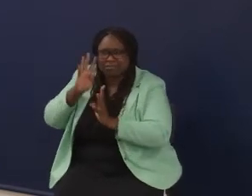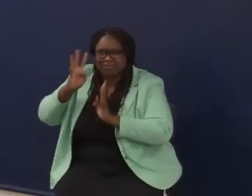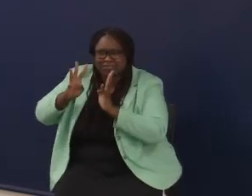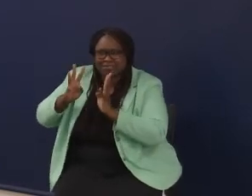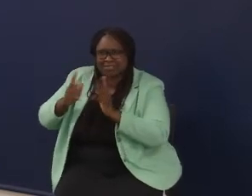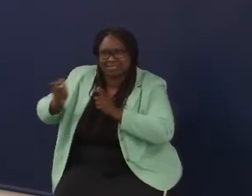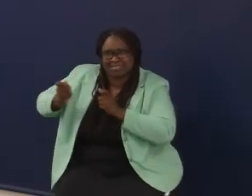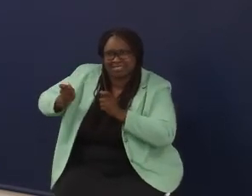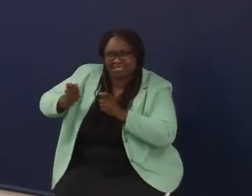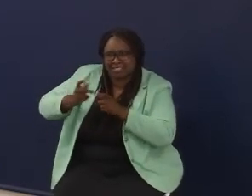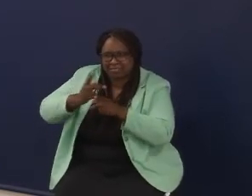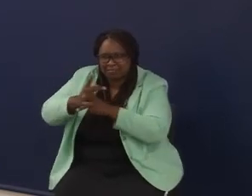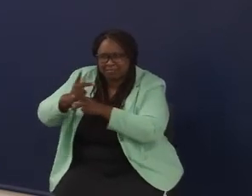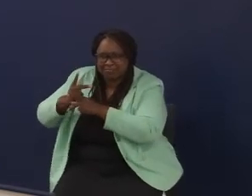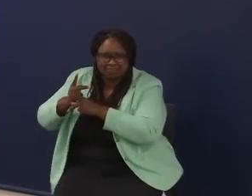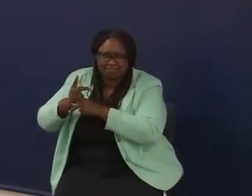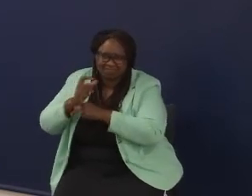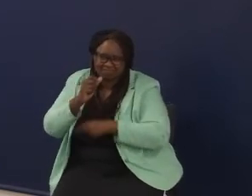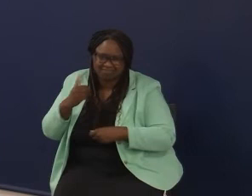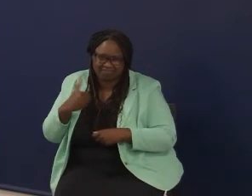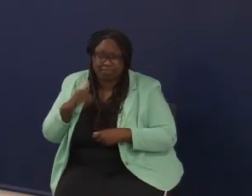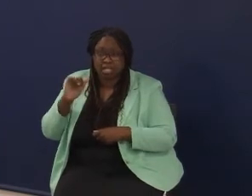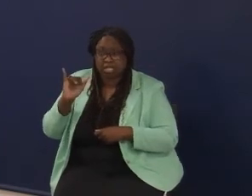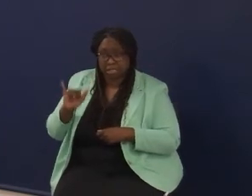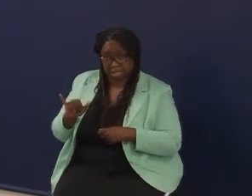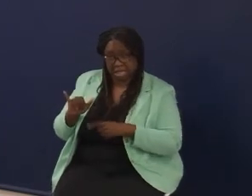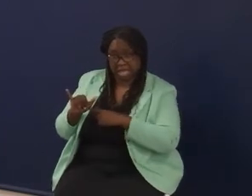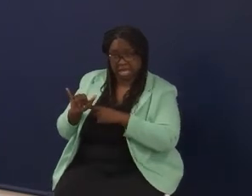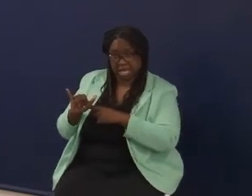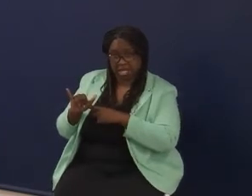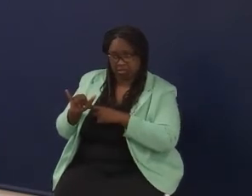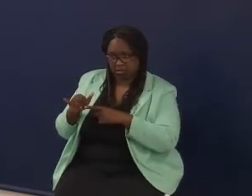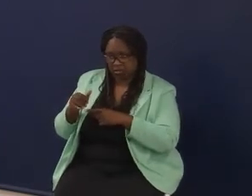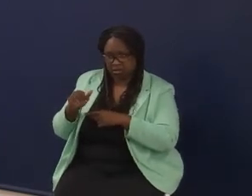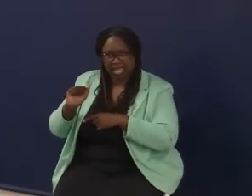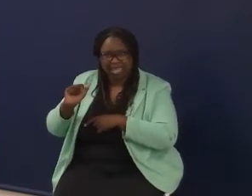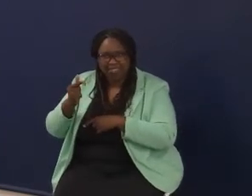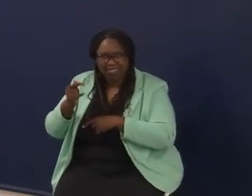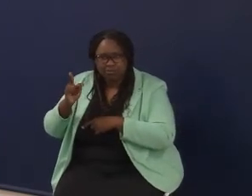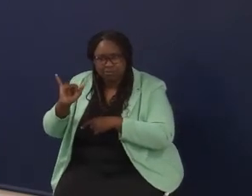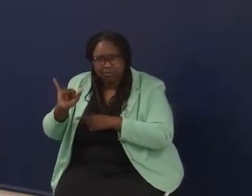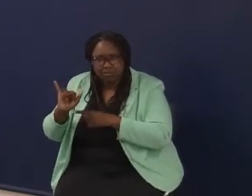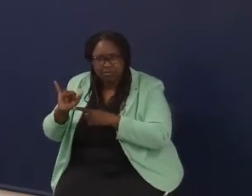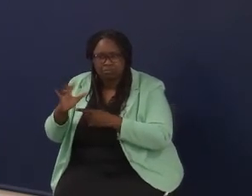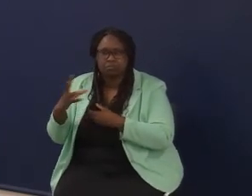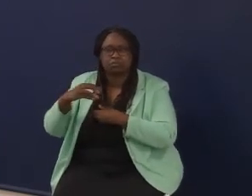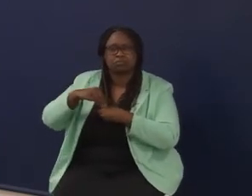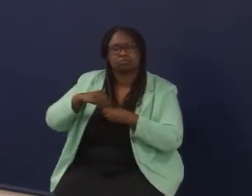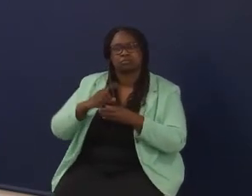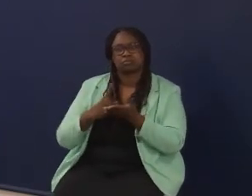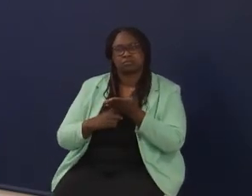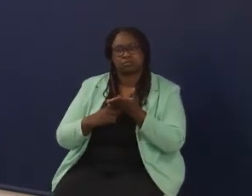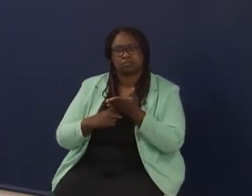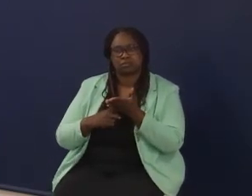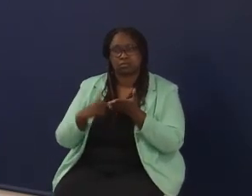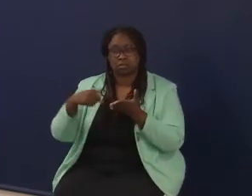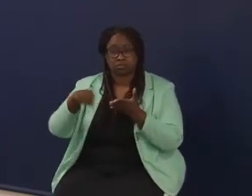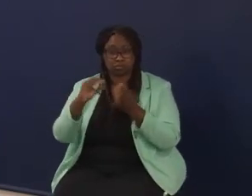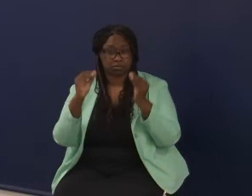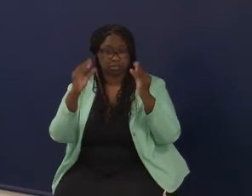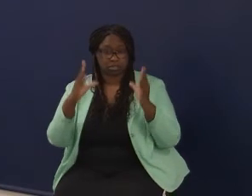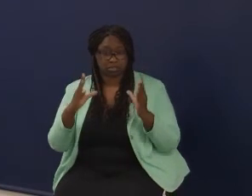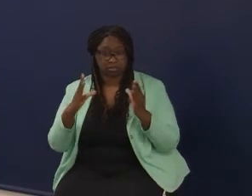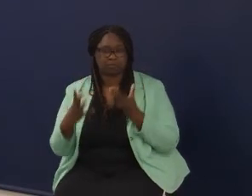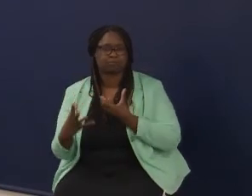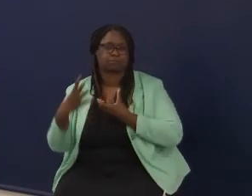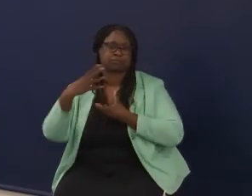that to me has to be part of the discussion and pulling in educators to be participants in that